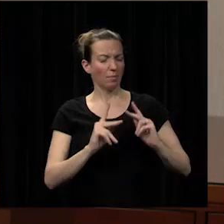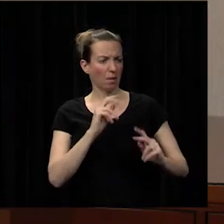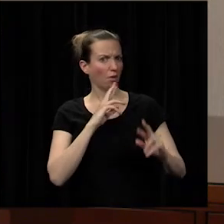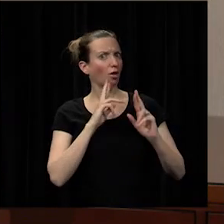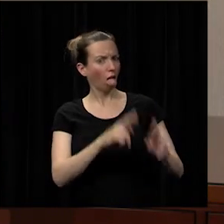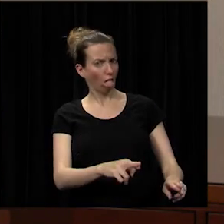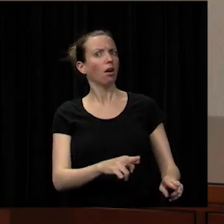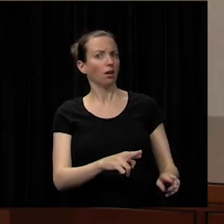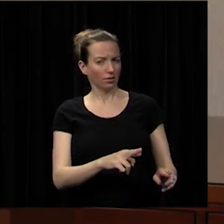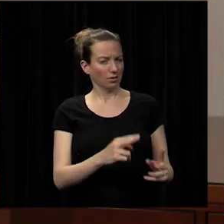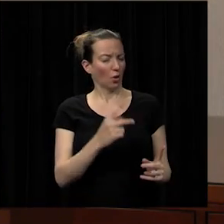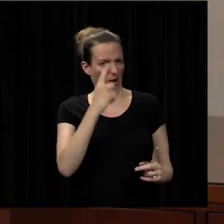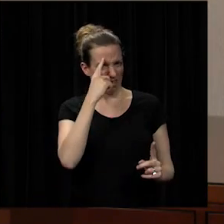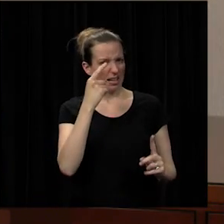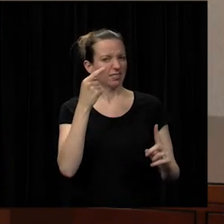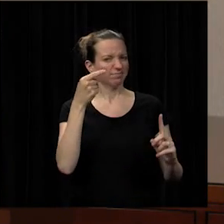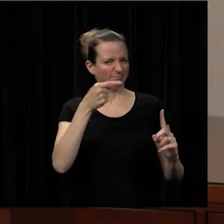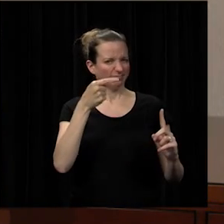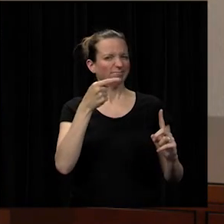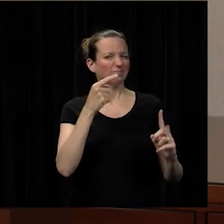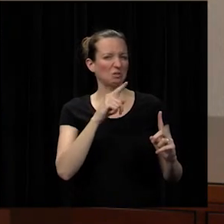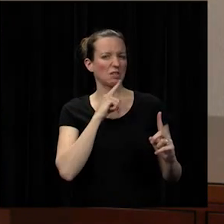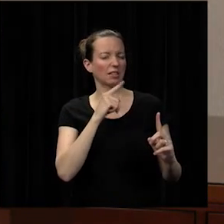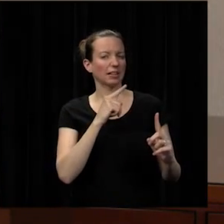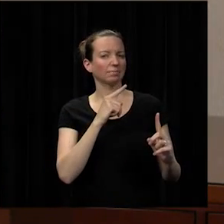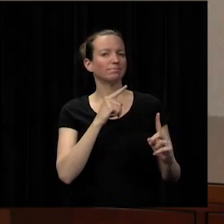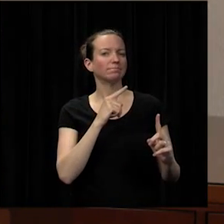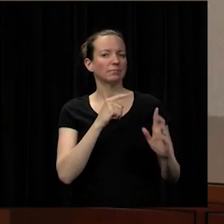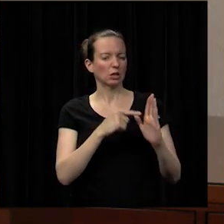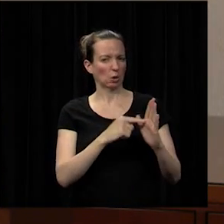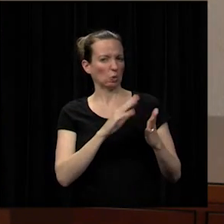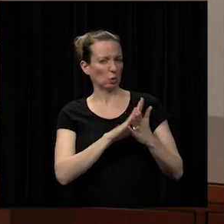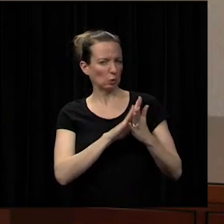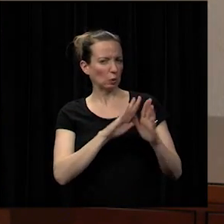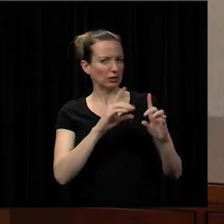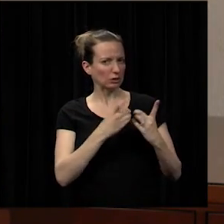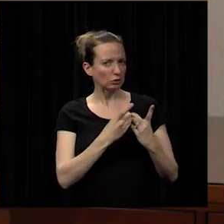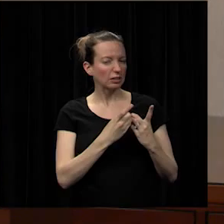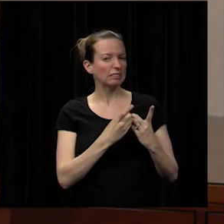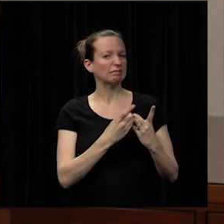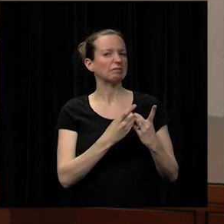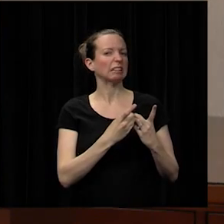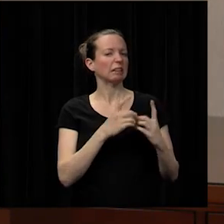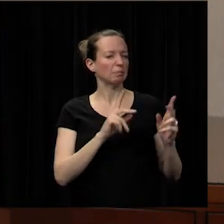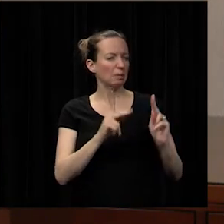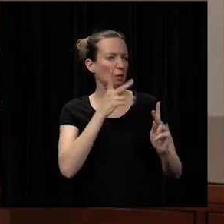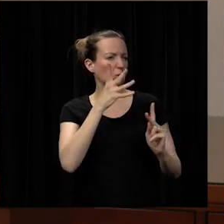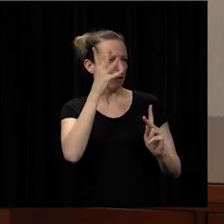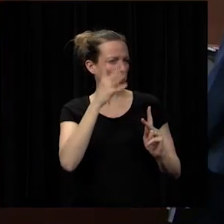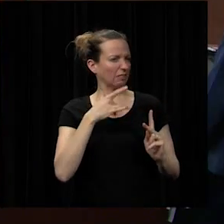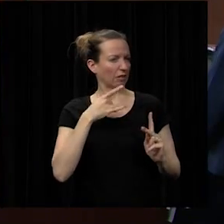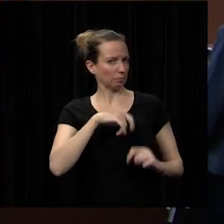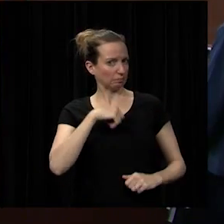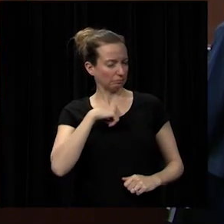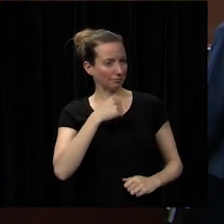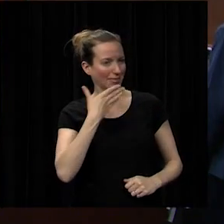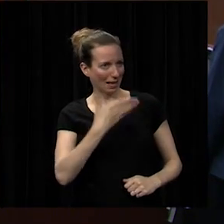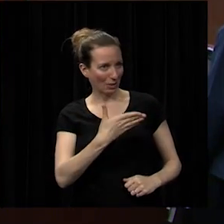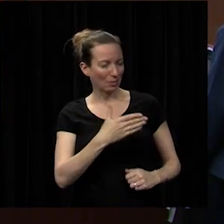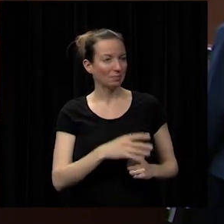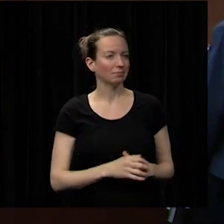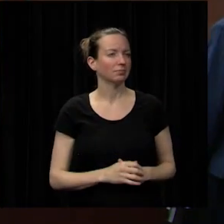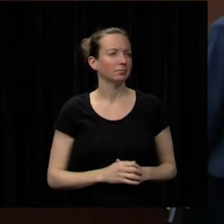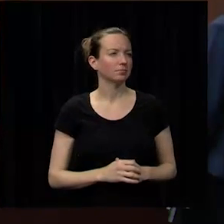think this says a lot about our school district and our patrons feeling good our parents feeling good about the results so thank you mr poland that's good